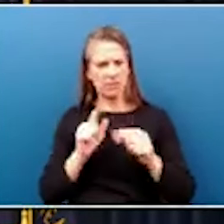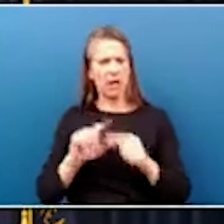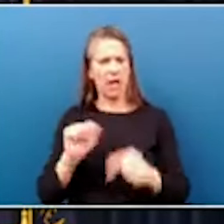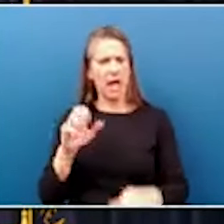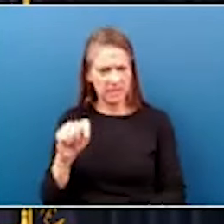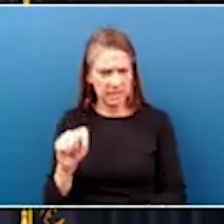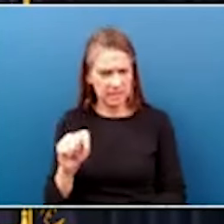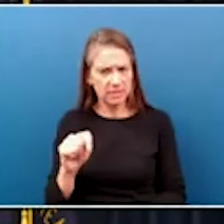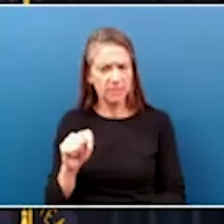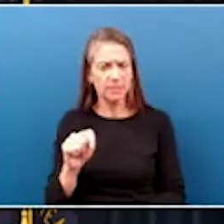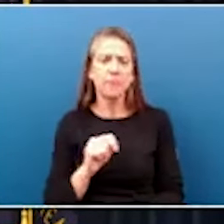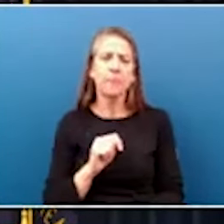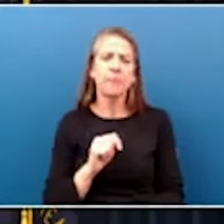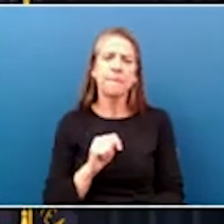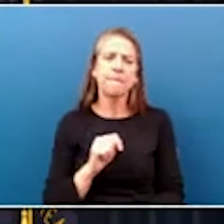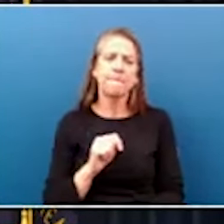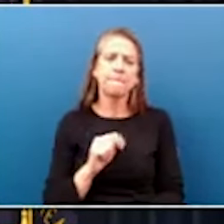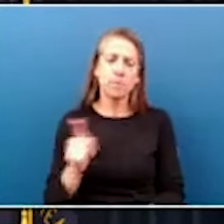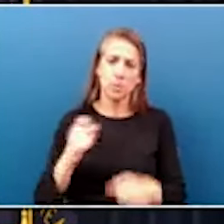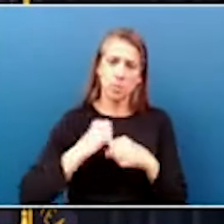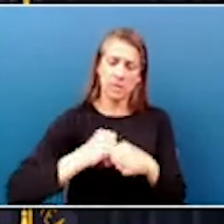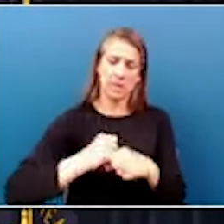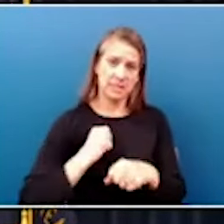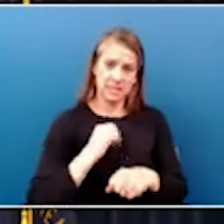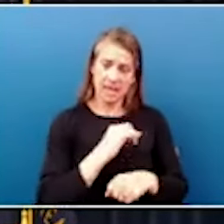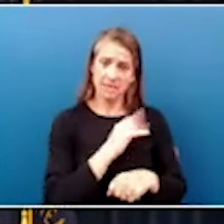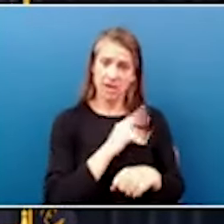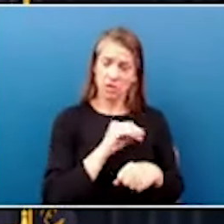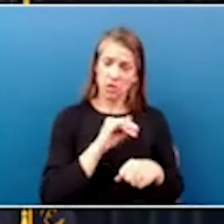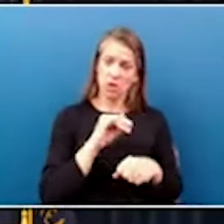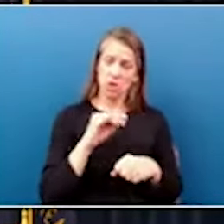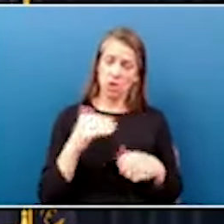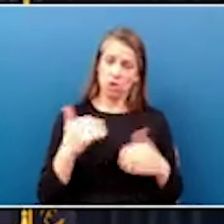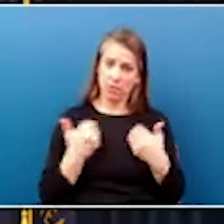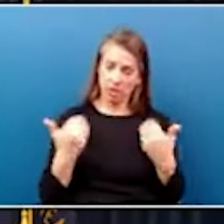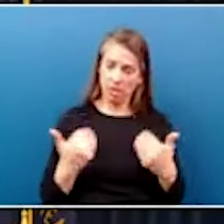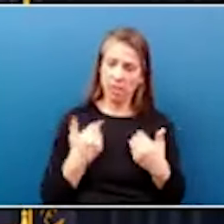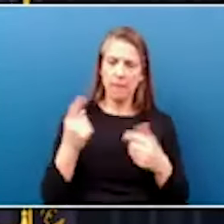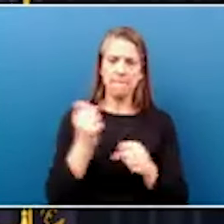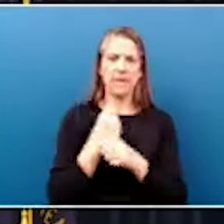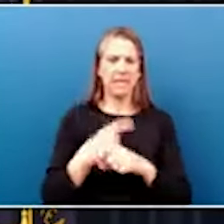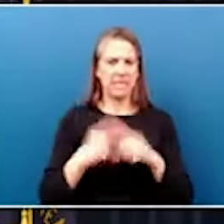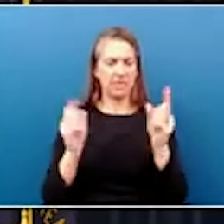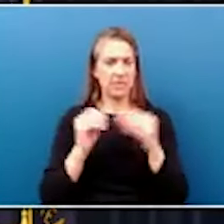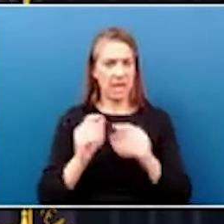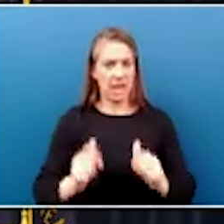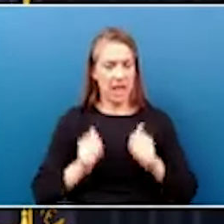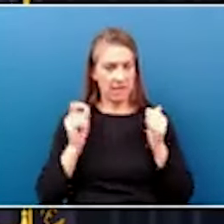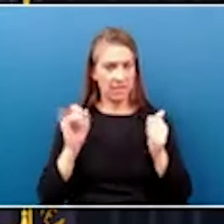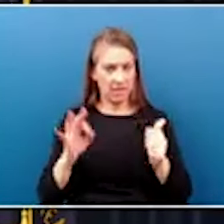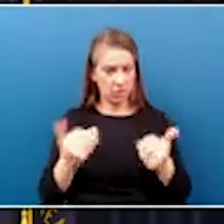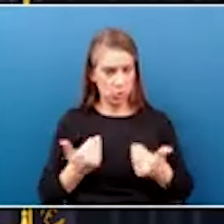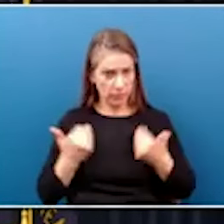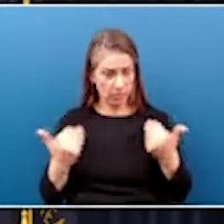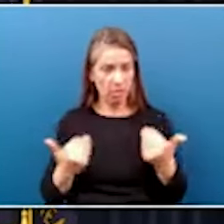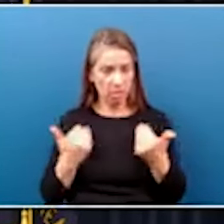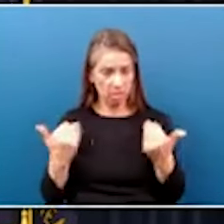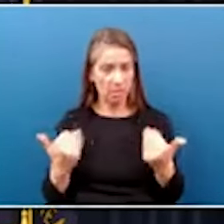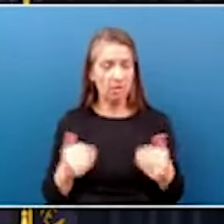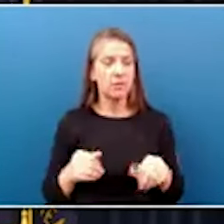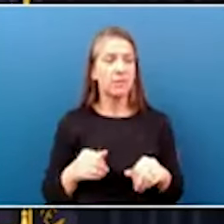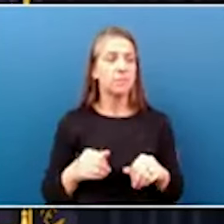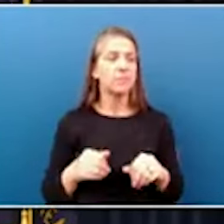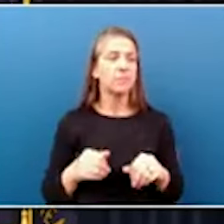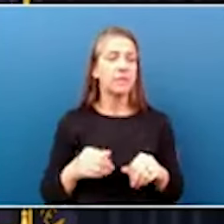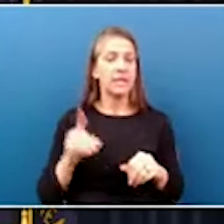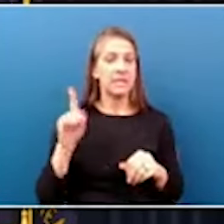Action that is protecting our staff and juveniles, action that is making a difference in the lives of those juveniles in our custody. In December